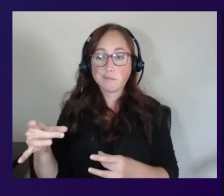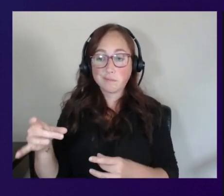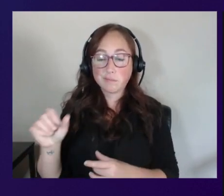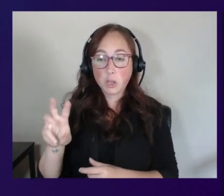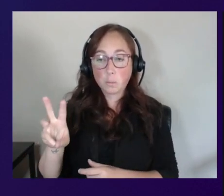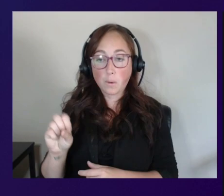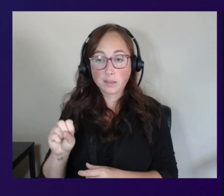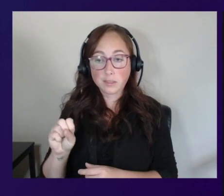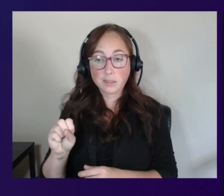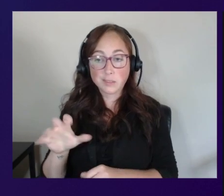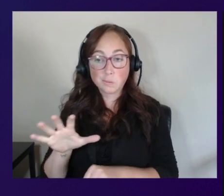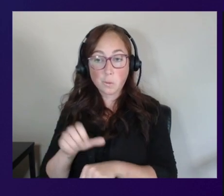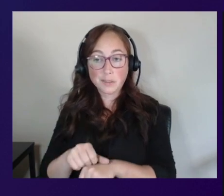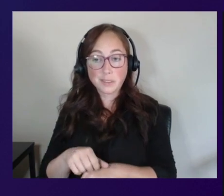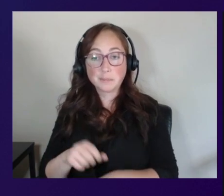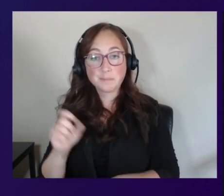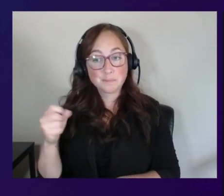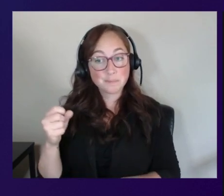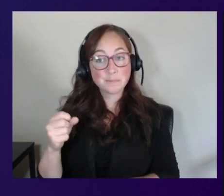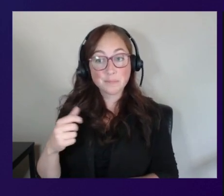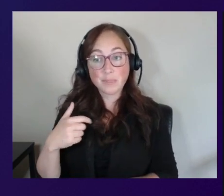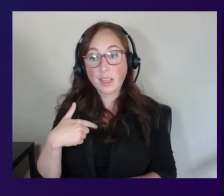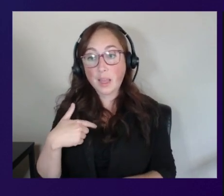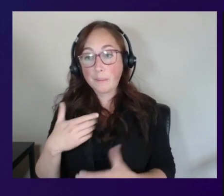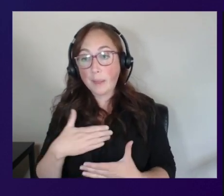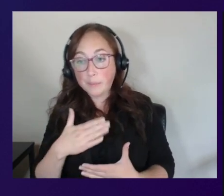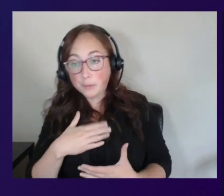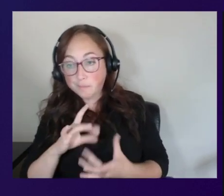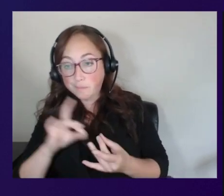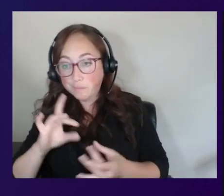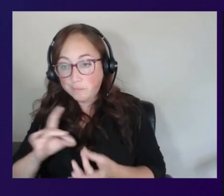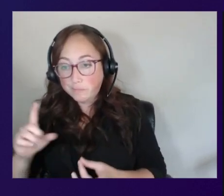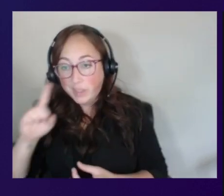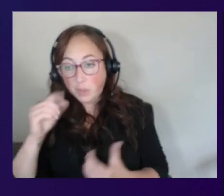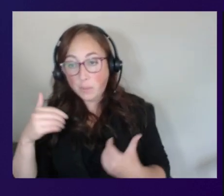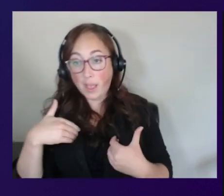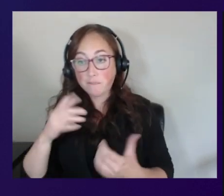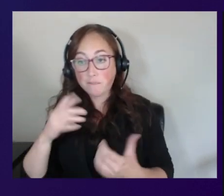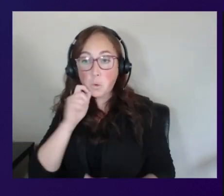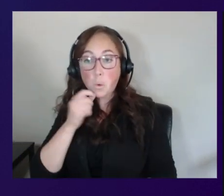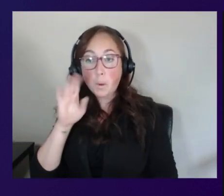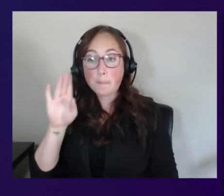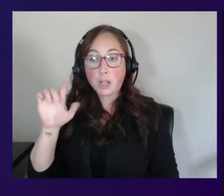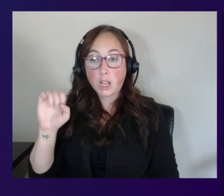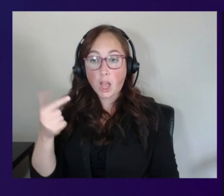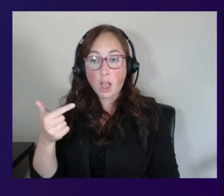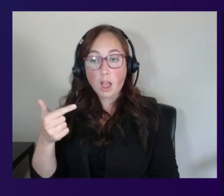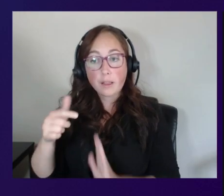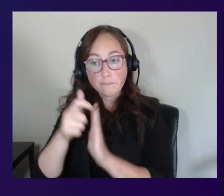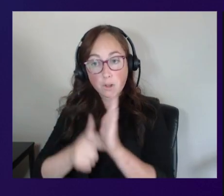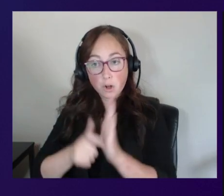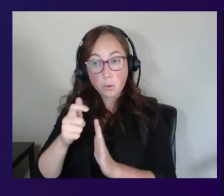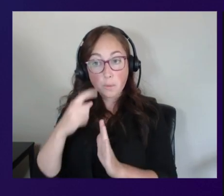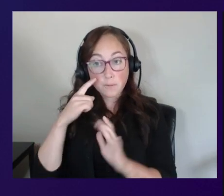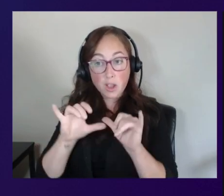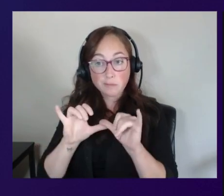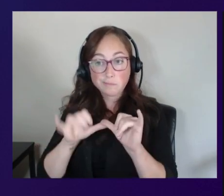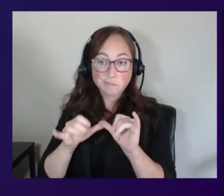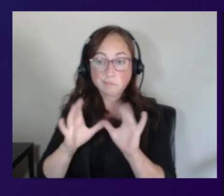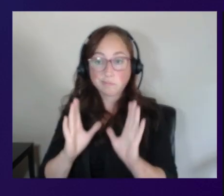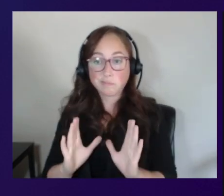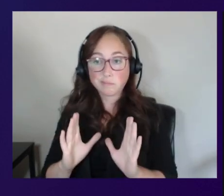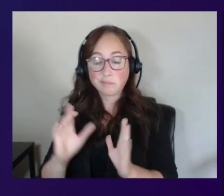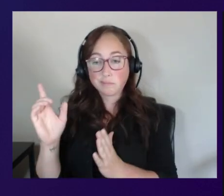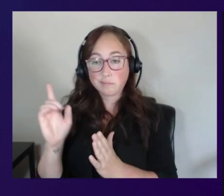yeah exactly and I'm glad you mentioned that because I think we have a really cool blog or an article that has some architecture diagrams do you want to maybe cover that